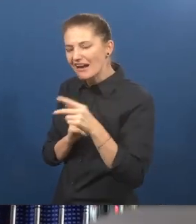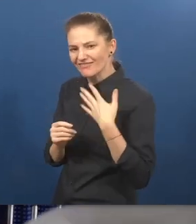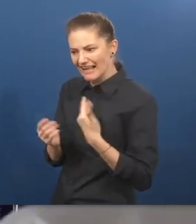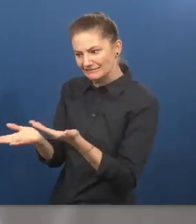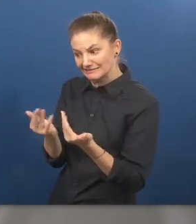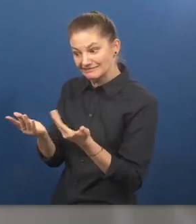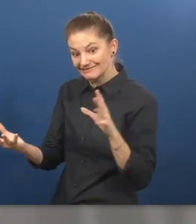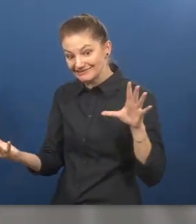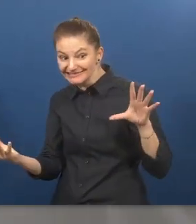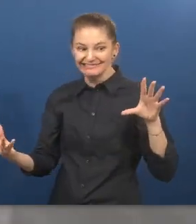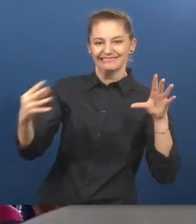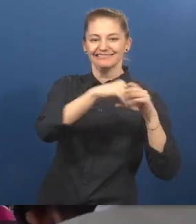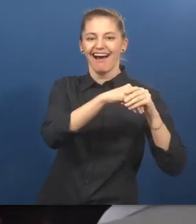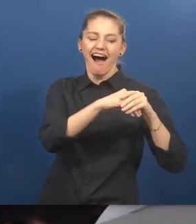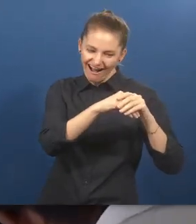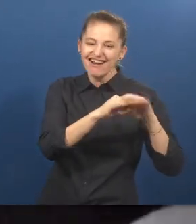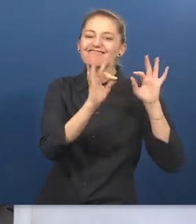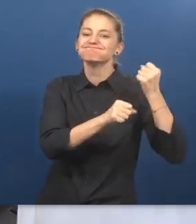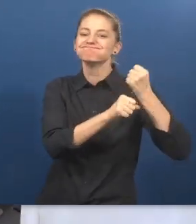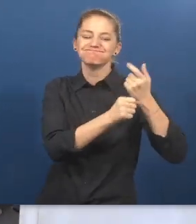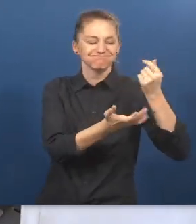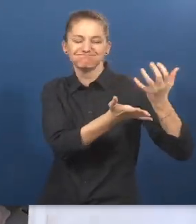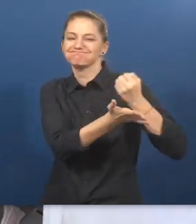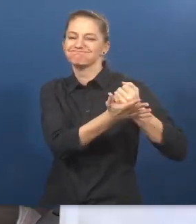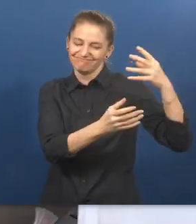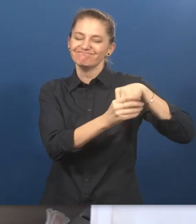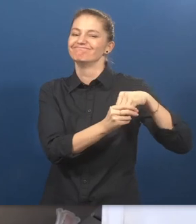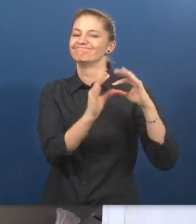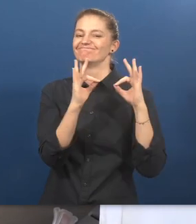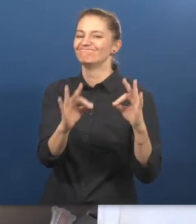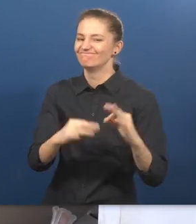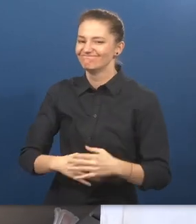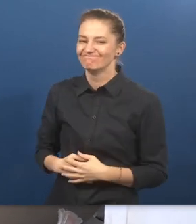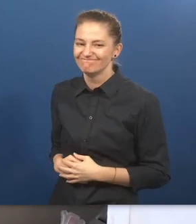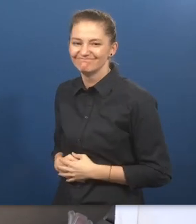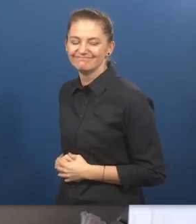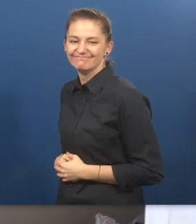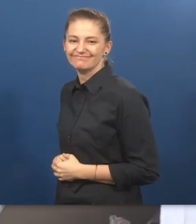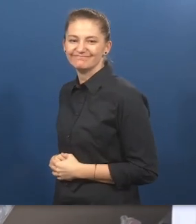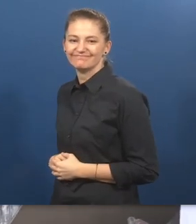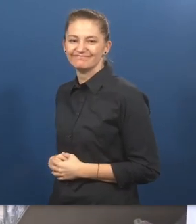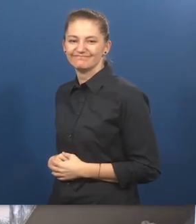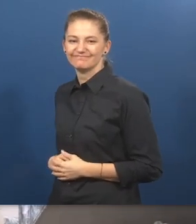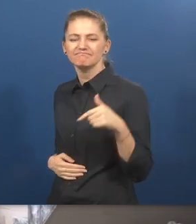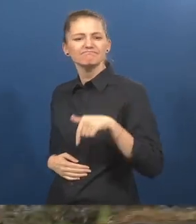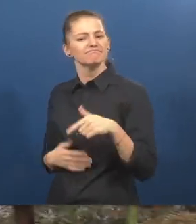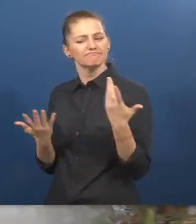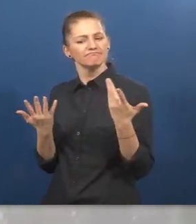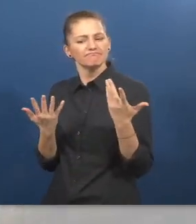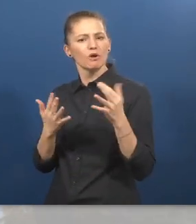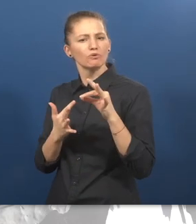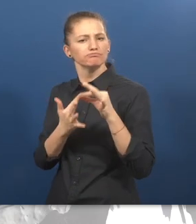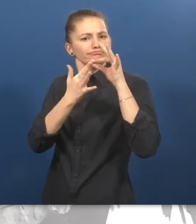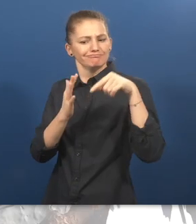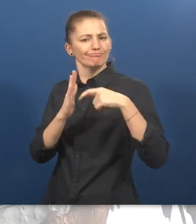potentials. And we want to unlock those potentials so that they become earning members of society. What